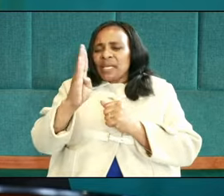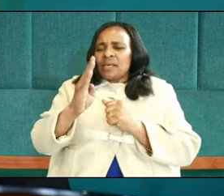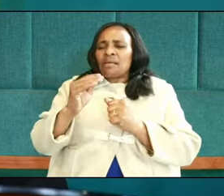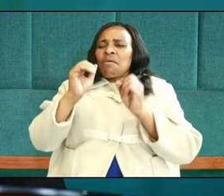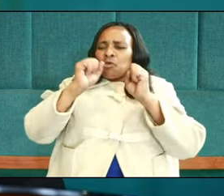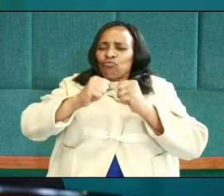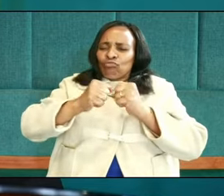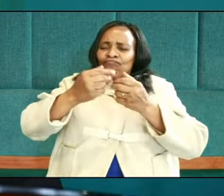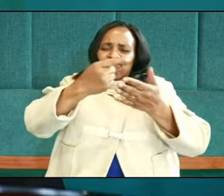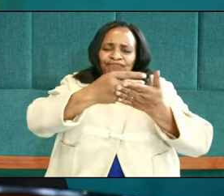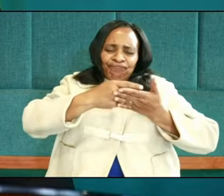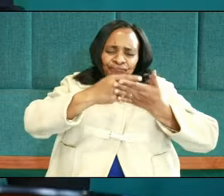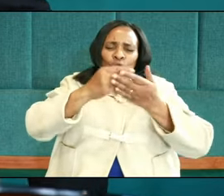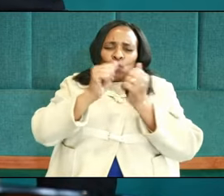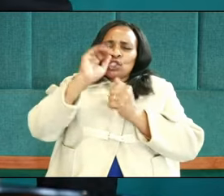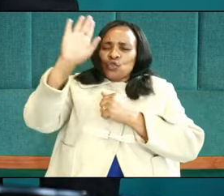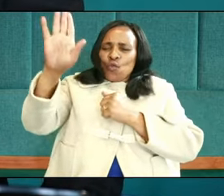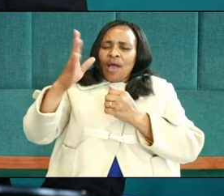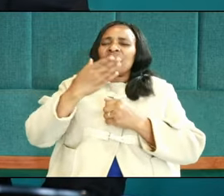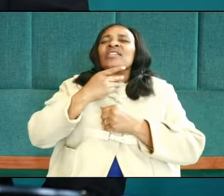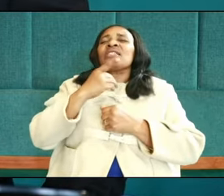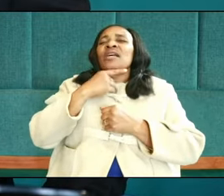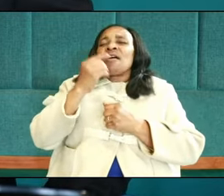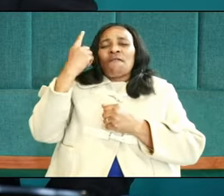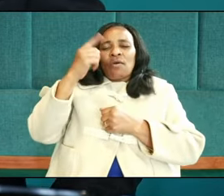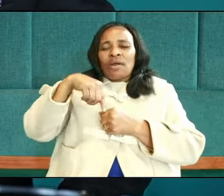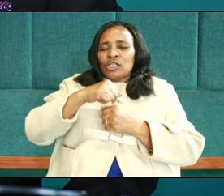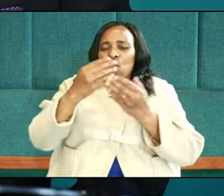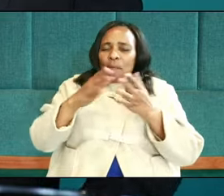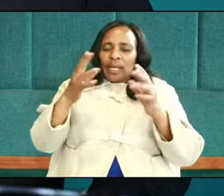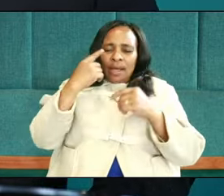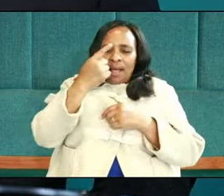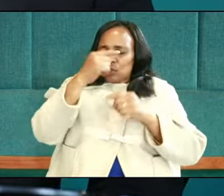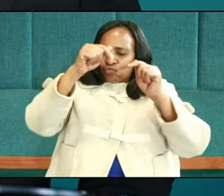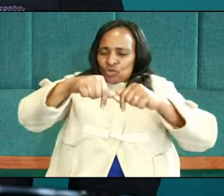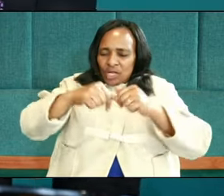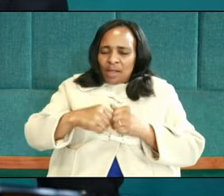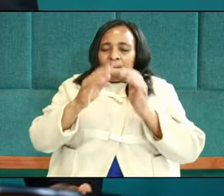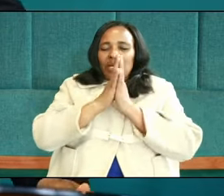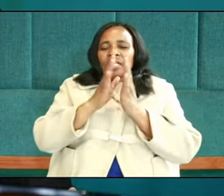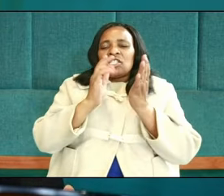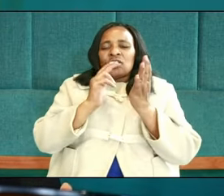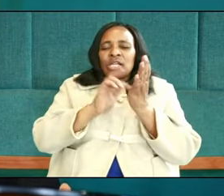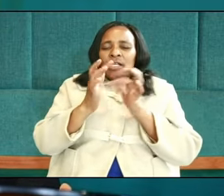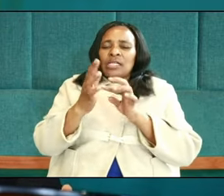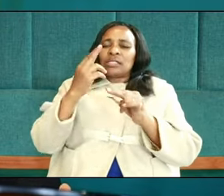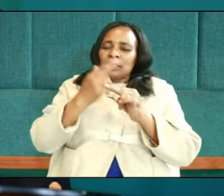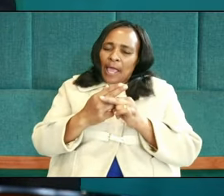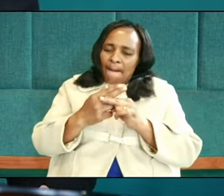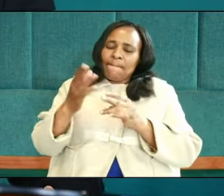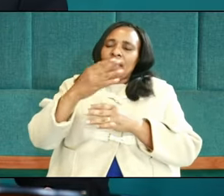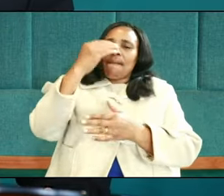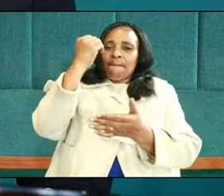consonance with, your desire for us. Open our eyes this moment, we pray, in the name of Jesus Christ,